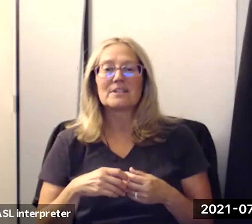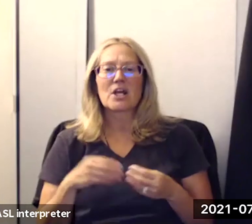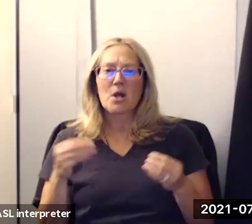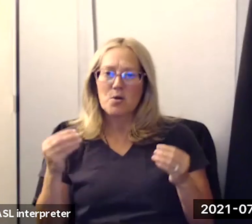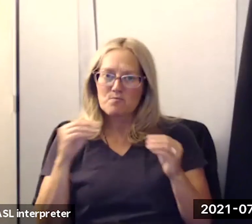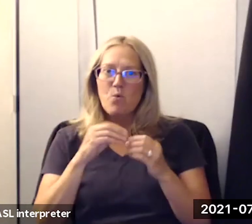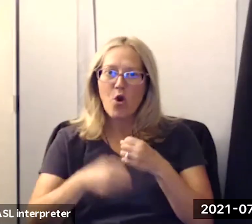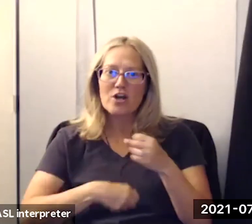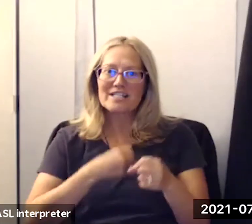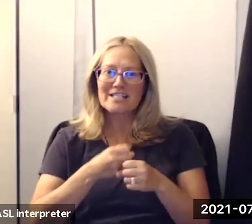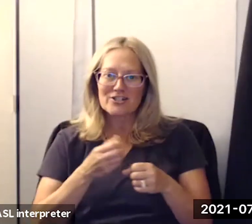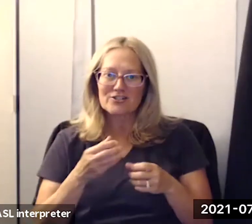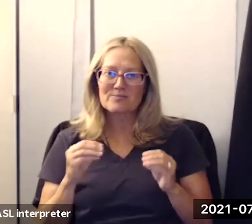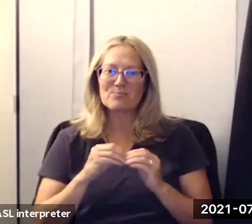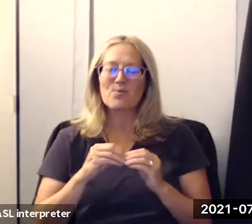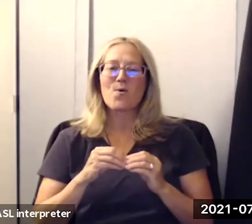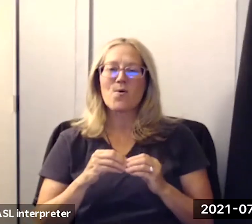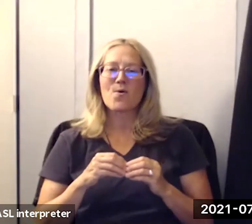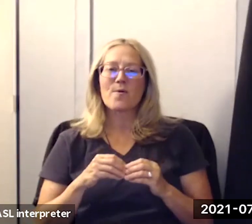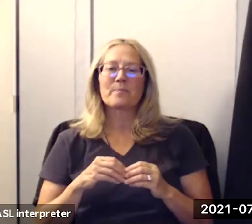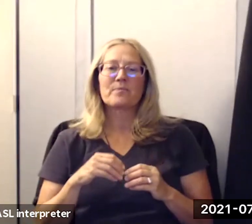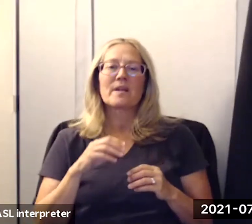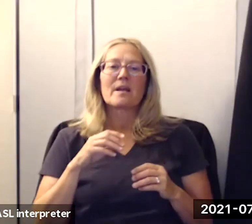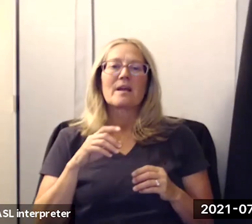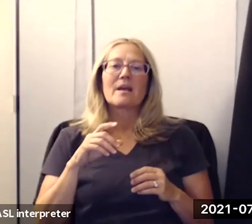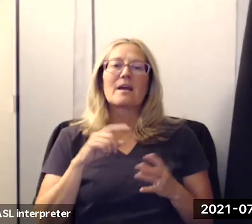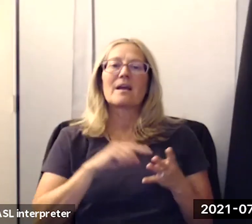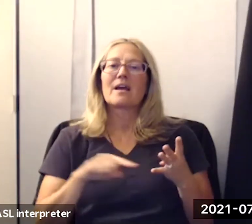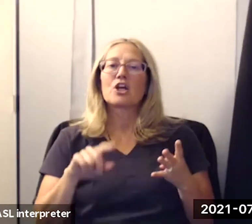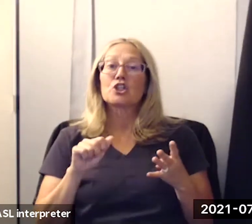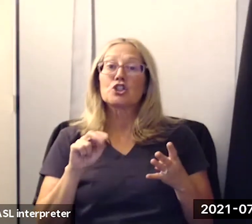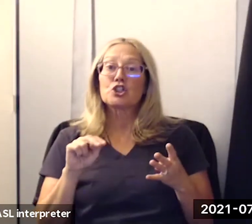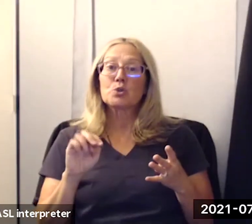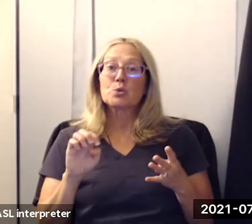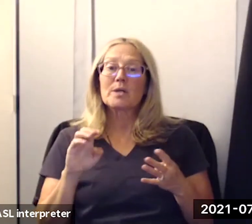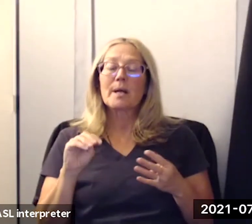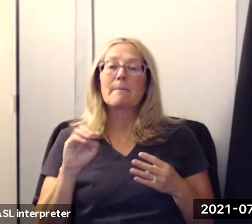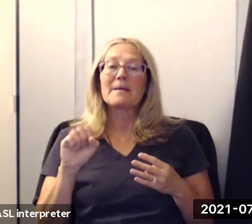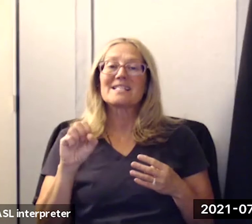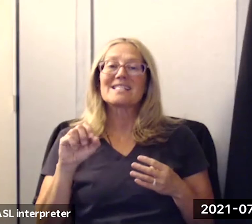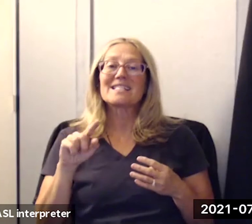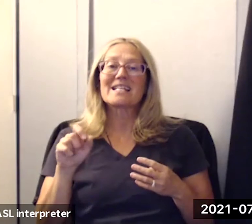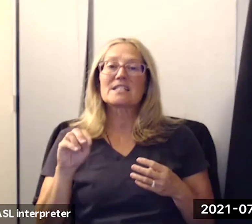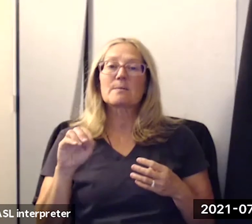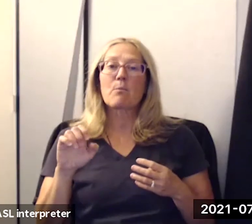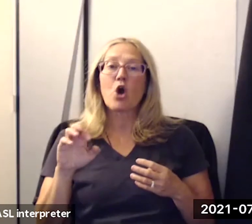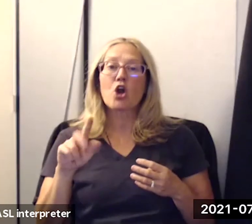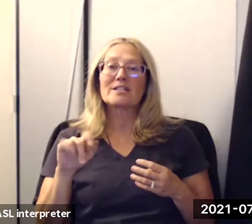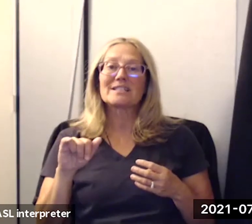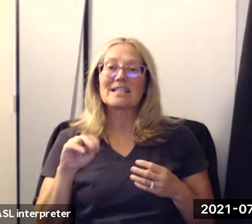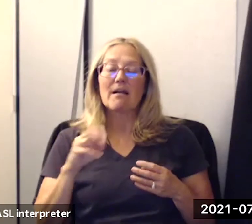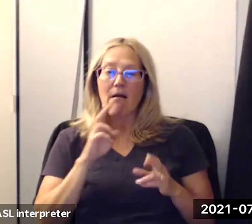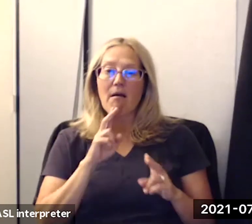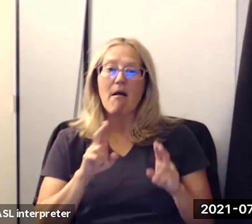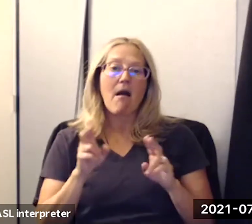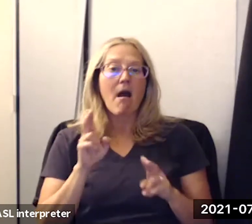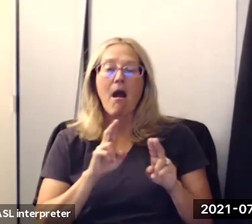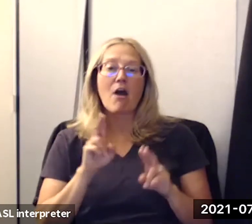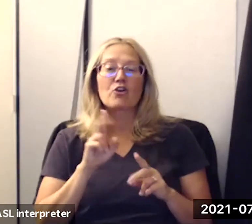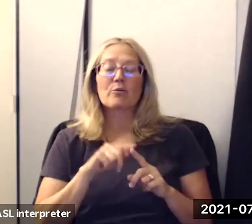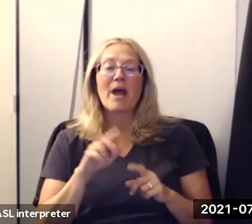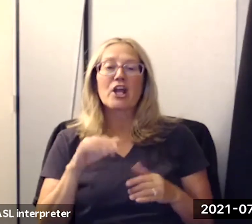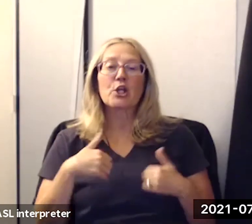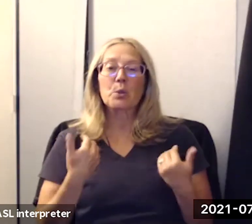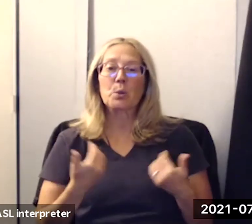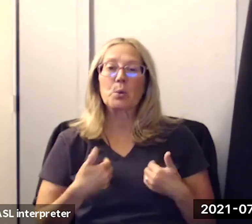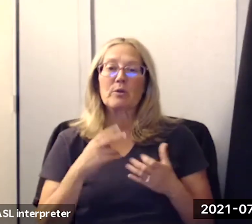late in june miss sims moten was lauded and honored by the isla vista youth uh project uh